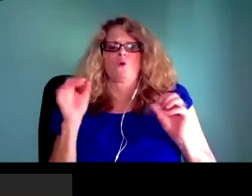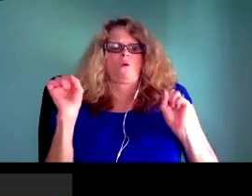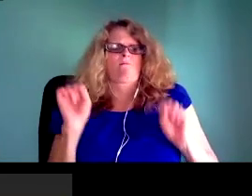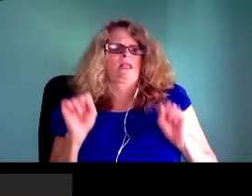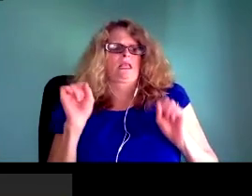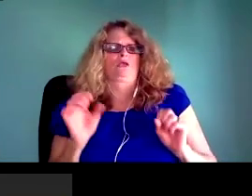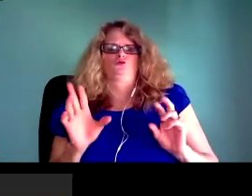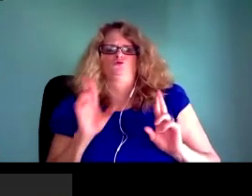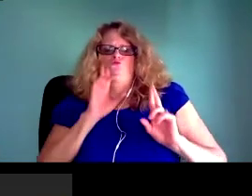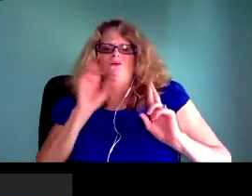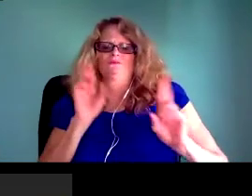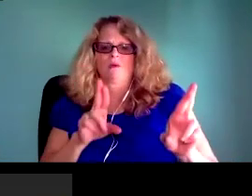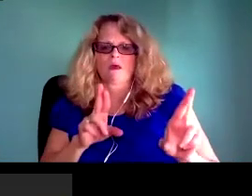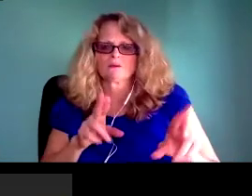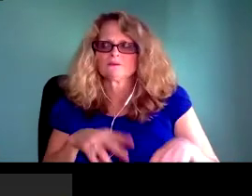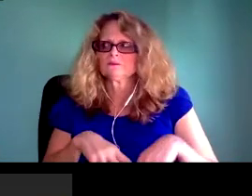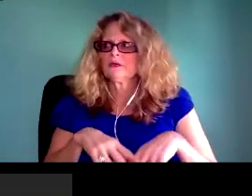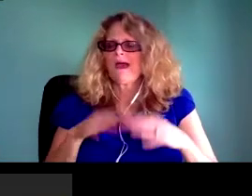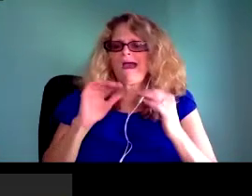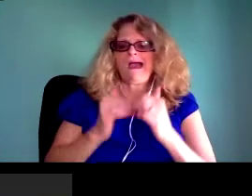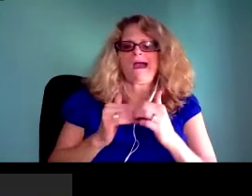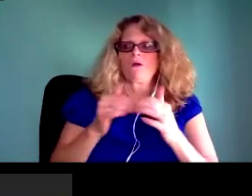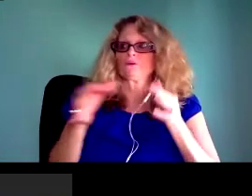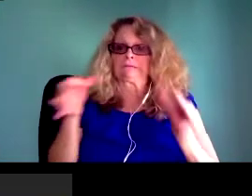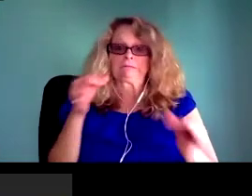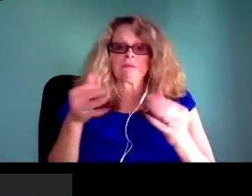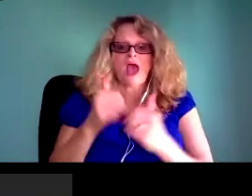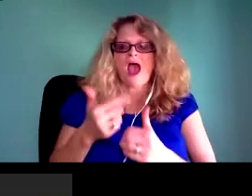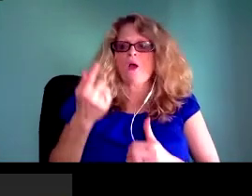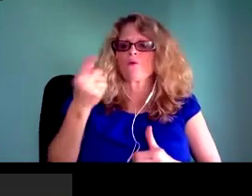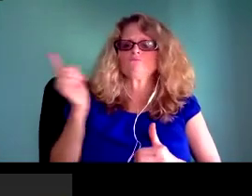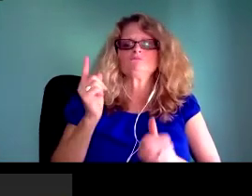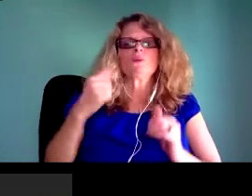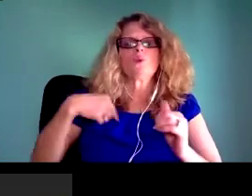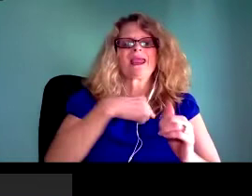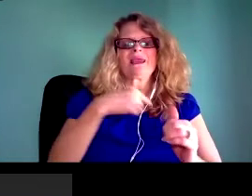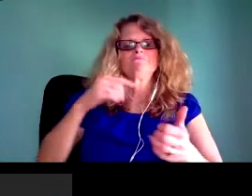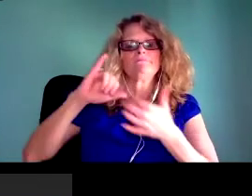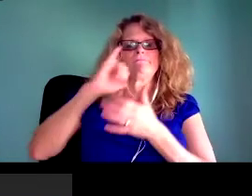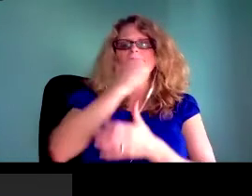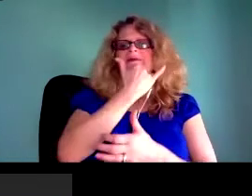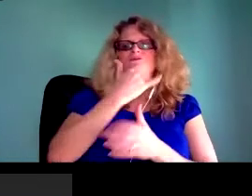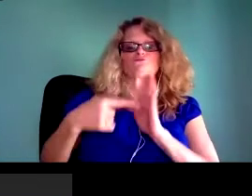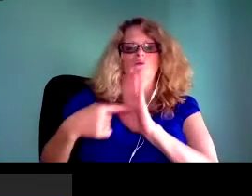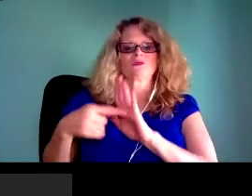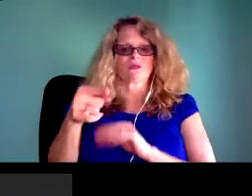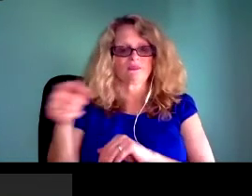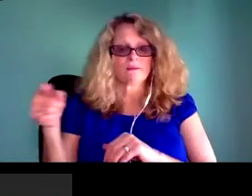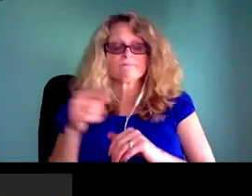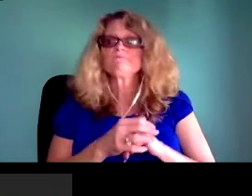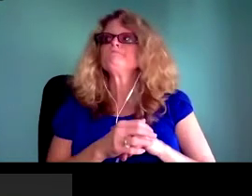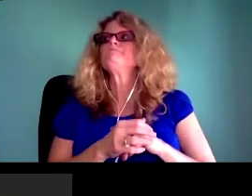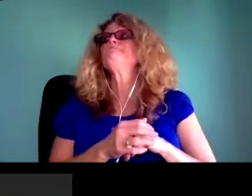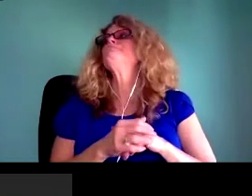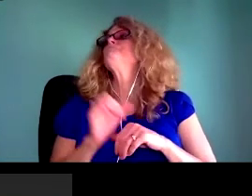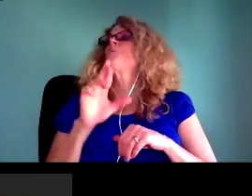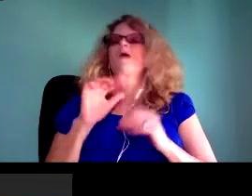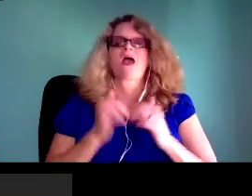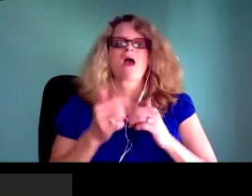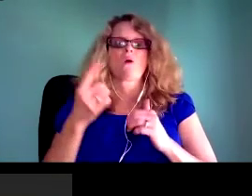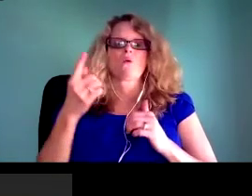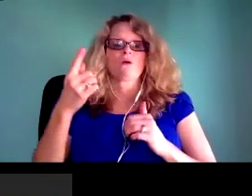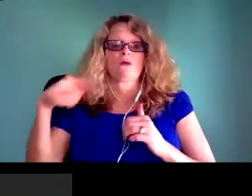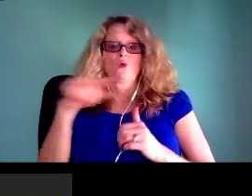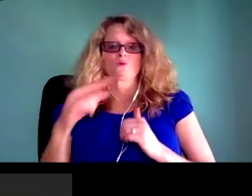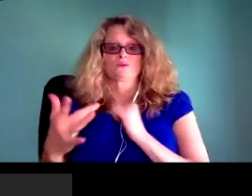often do not think about the way in which people are represented or people are misrepresented or the ways in